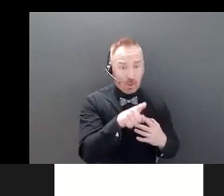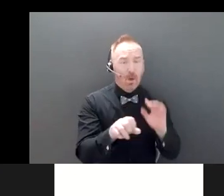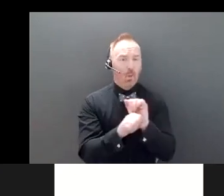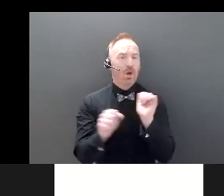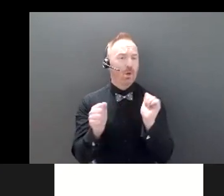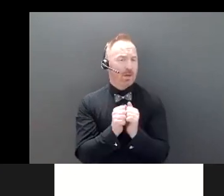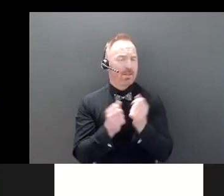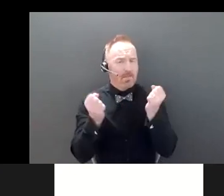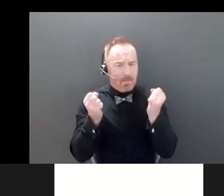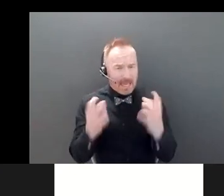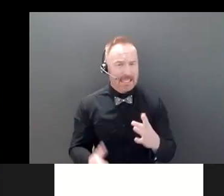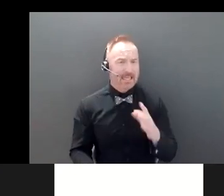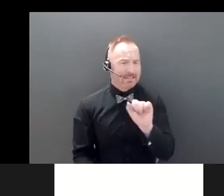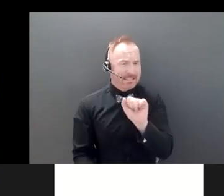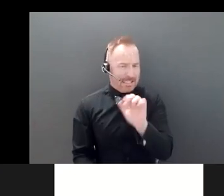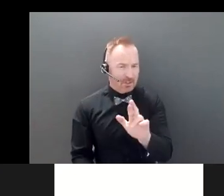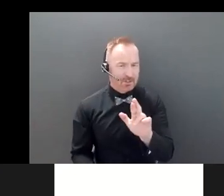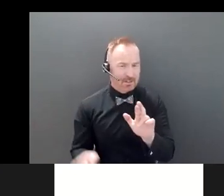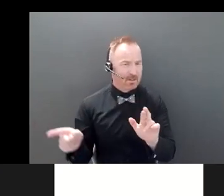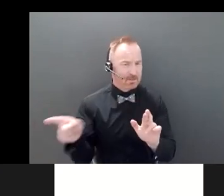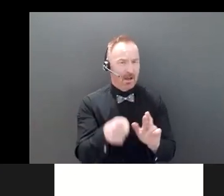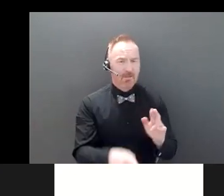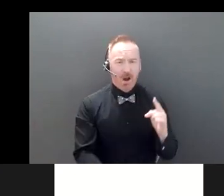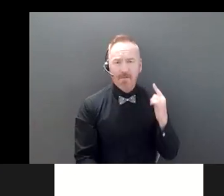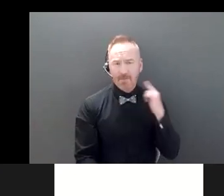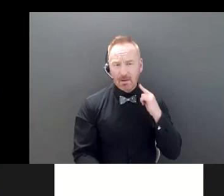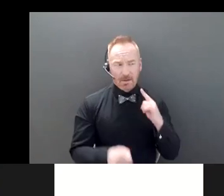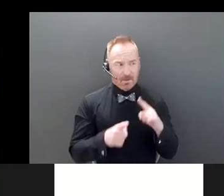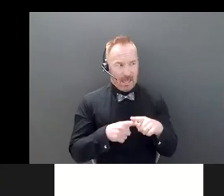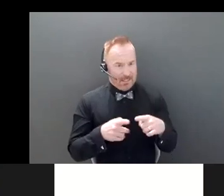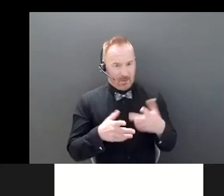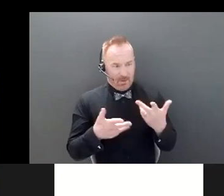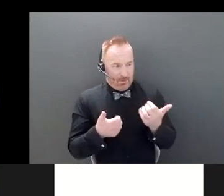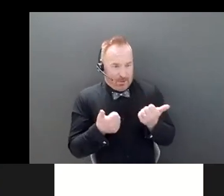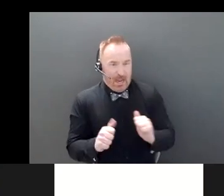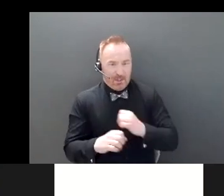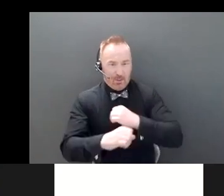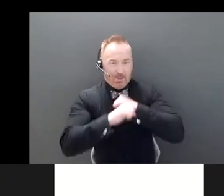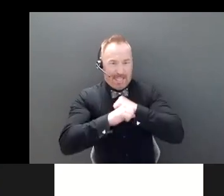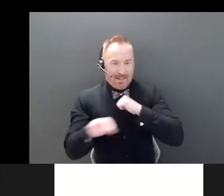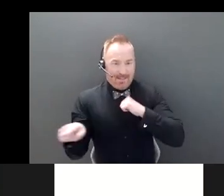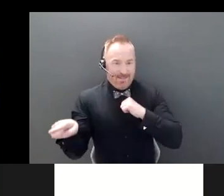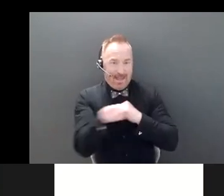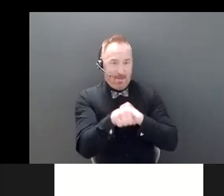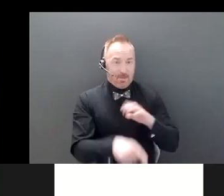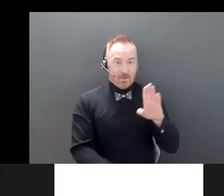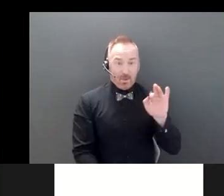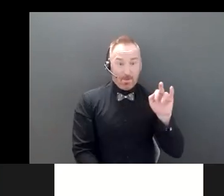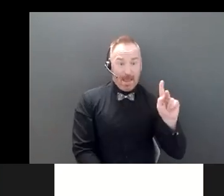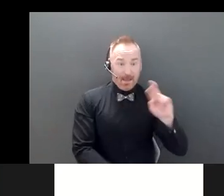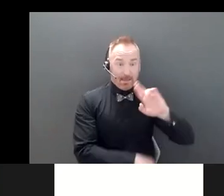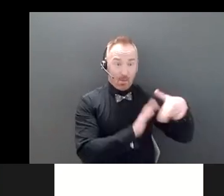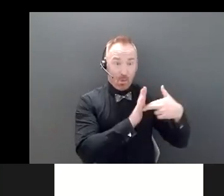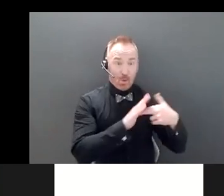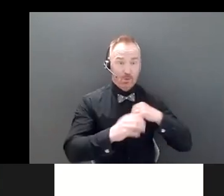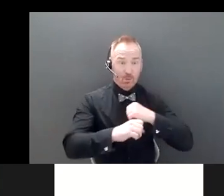just be no one in their lives to help protect them. So would the bank's role then be to contact the public guardian or yourselves?